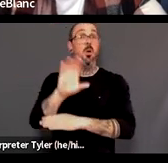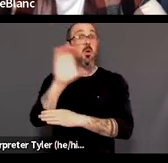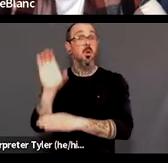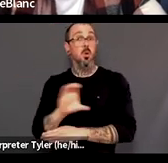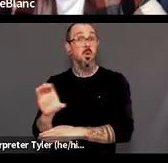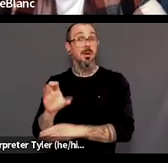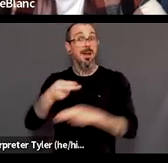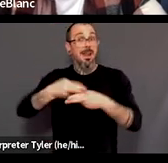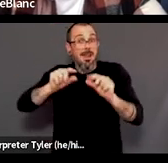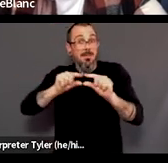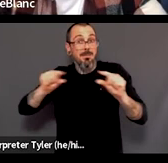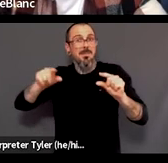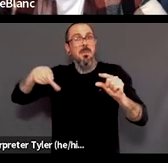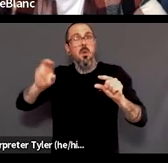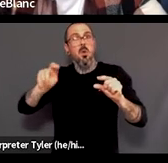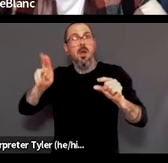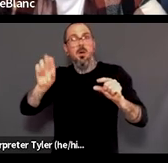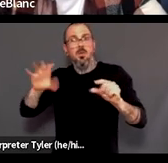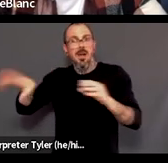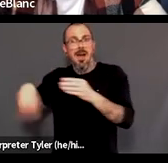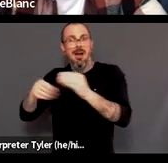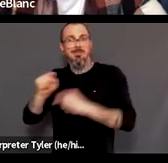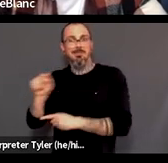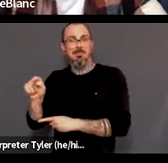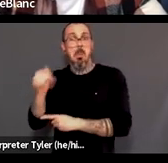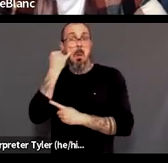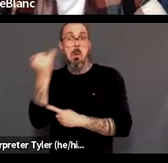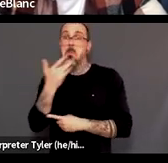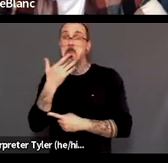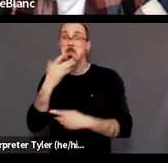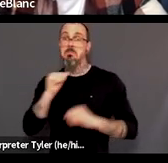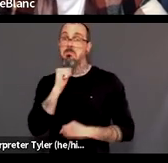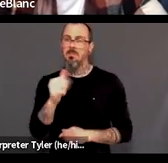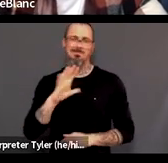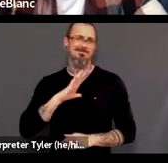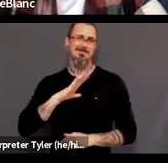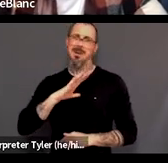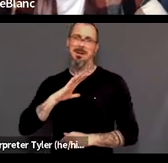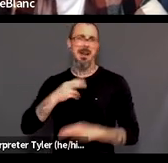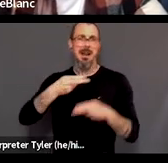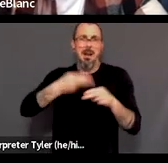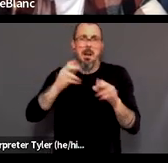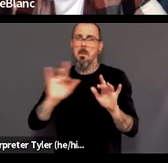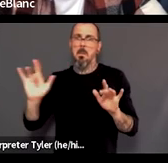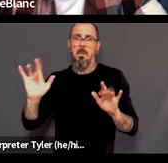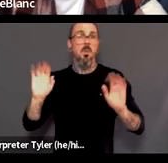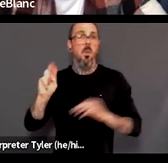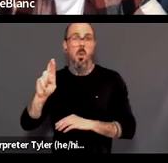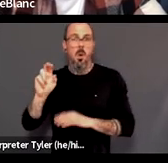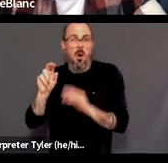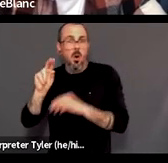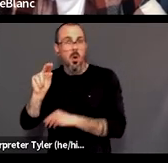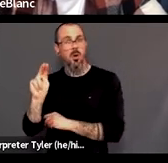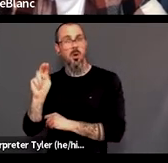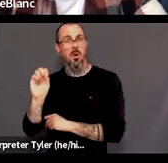uh if you don't use pronouns you can just put your name or you can put no pronouns in brackets if you do not understand pronouns